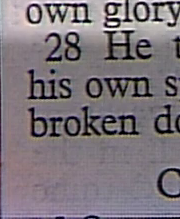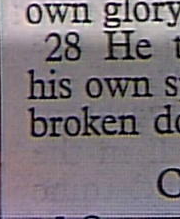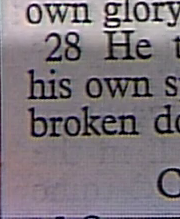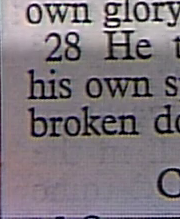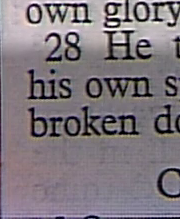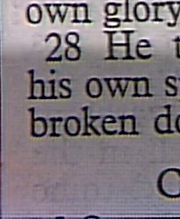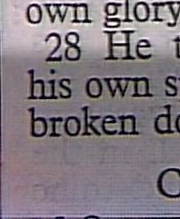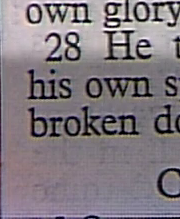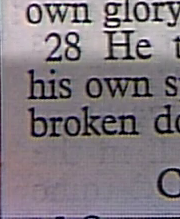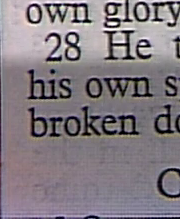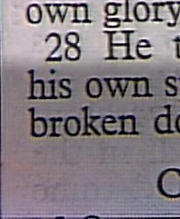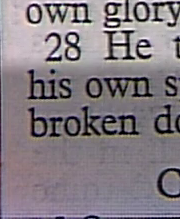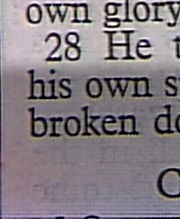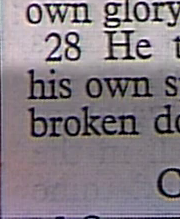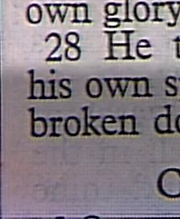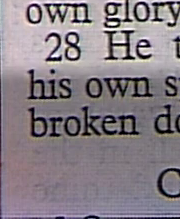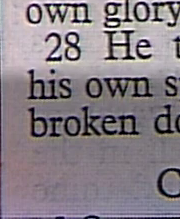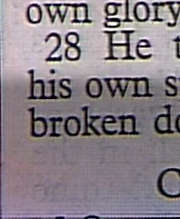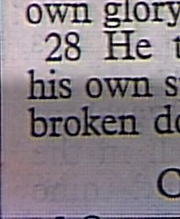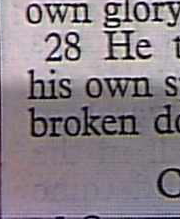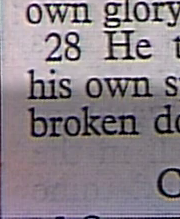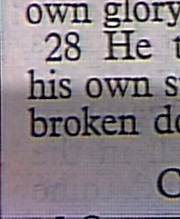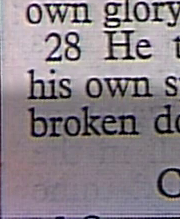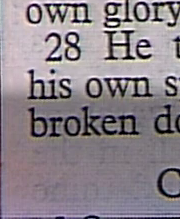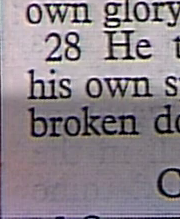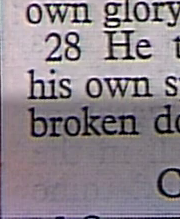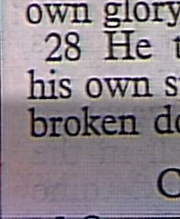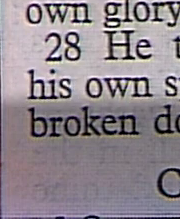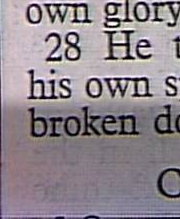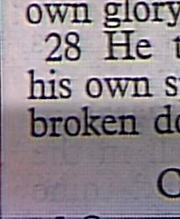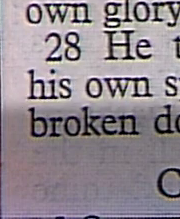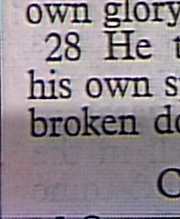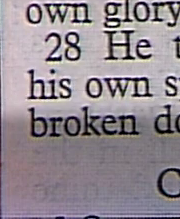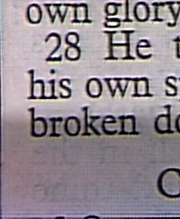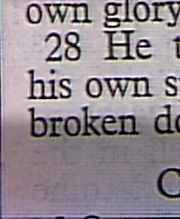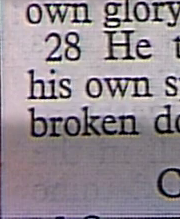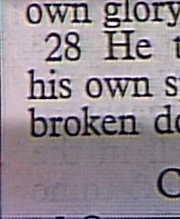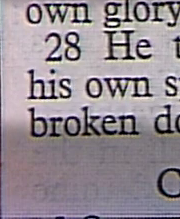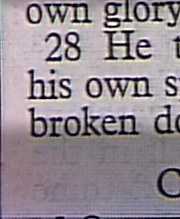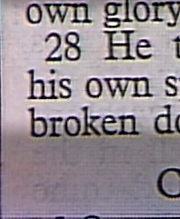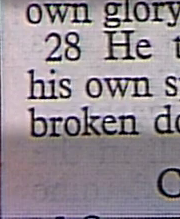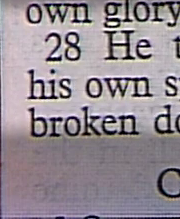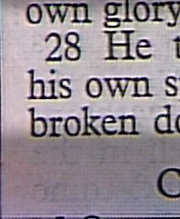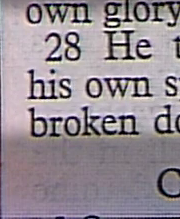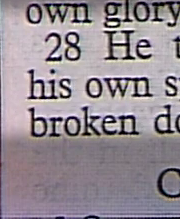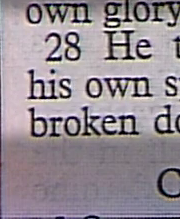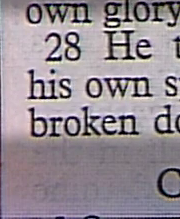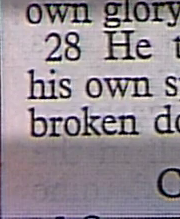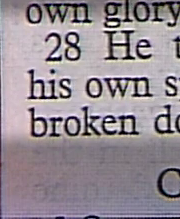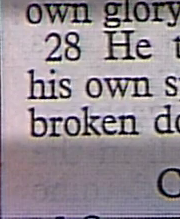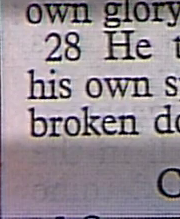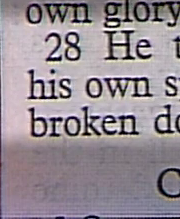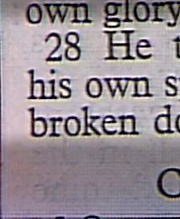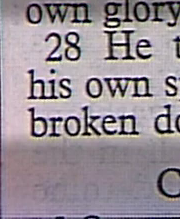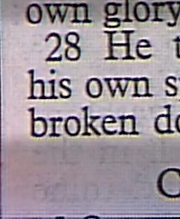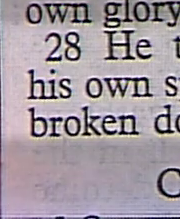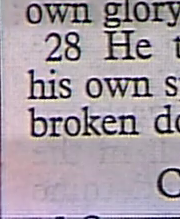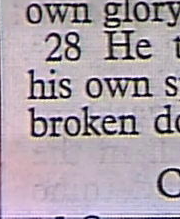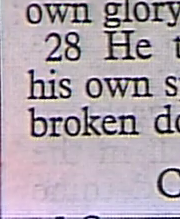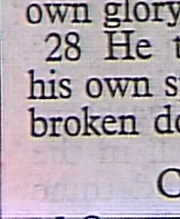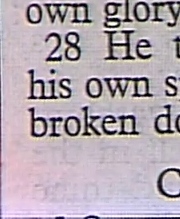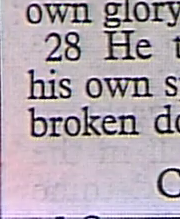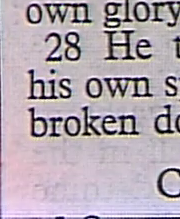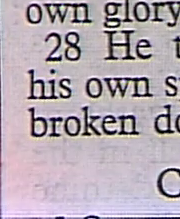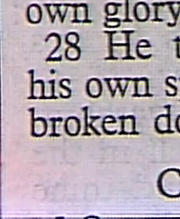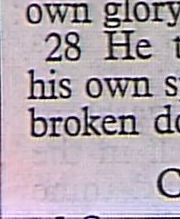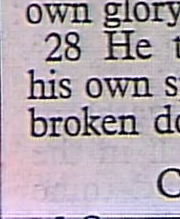So for men to search their own glory is not glory He that hath no rule over his own spirit Is like a city